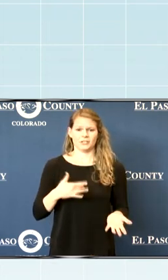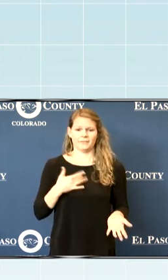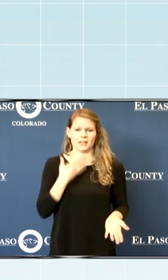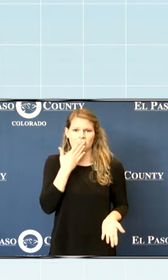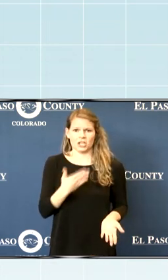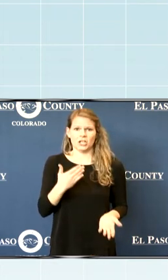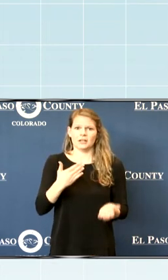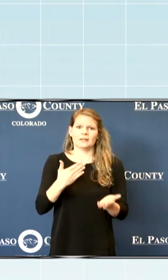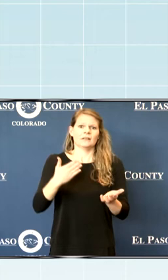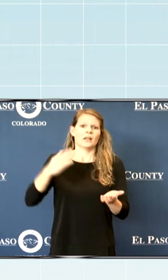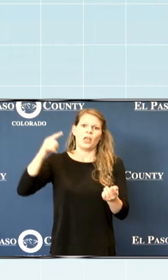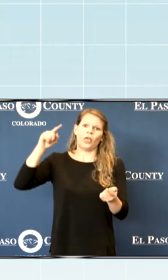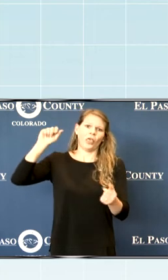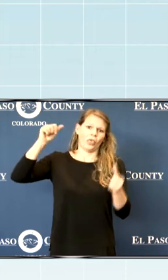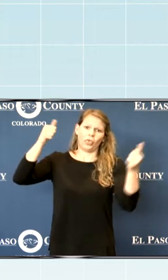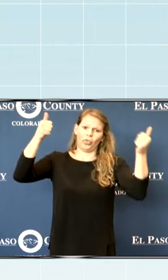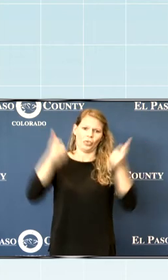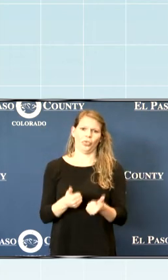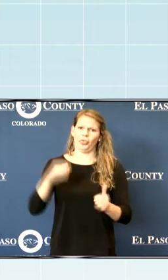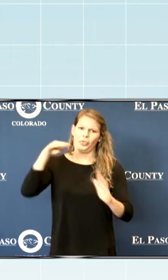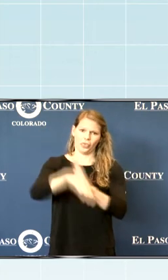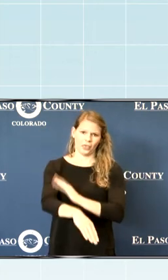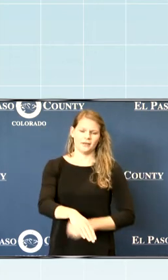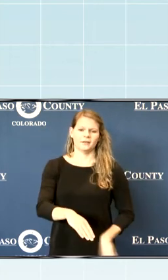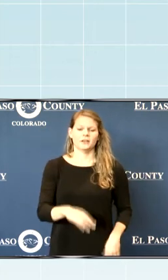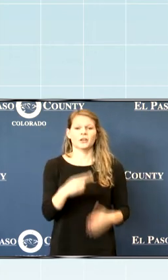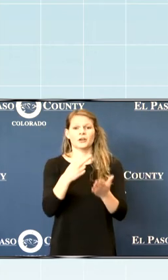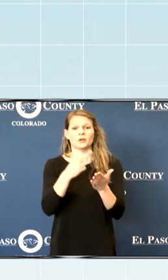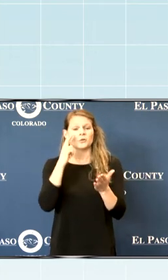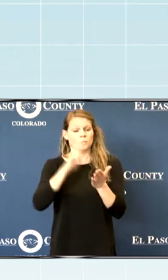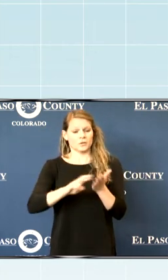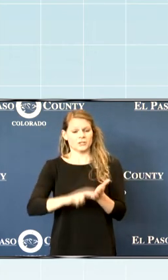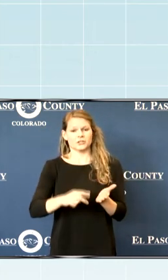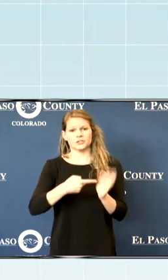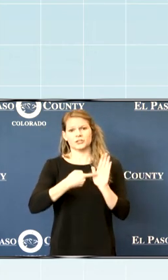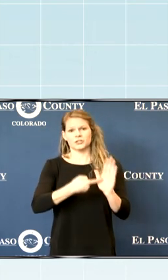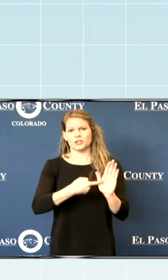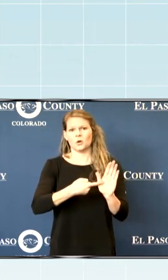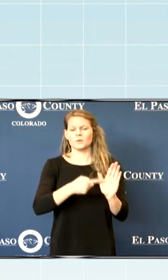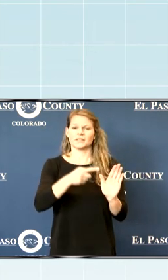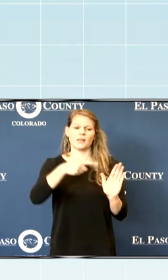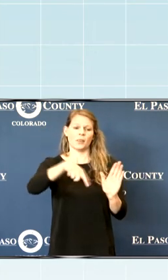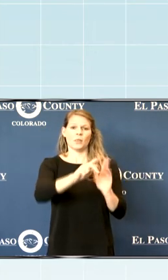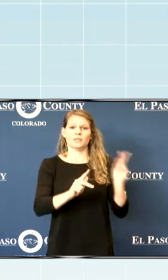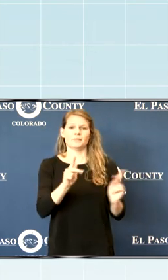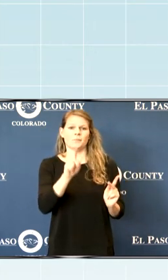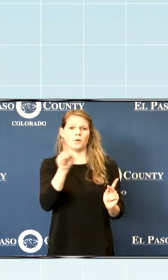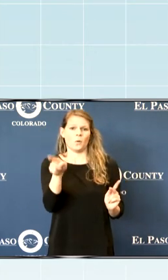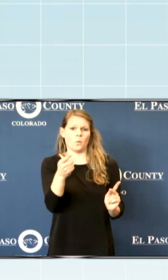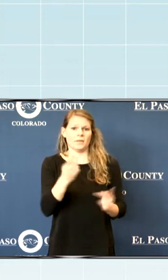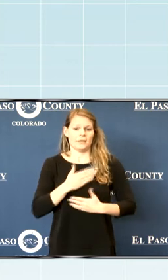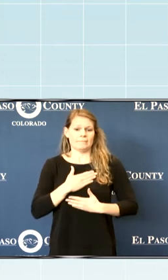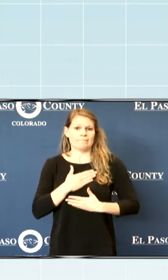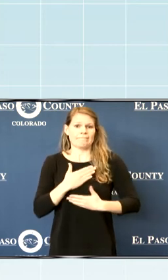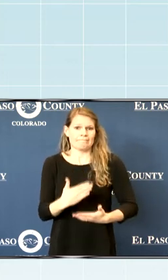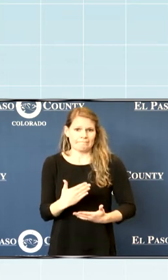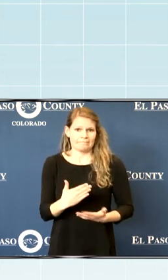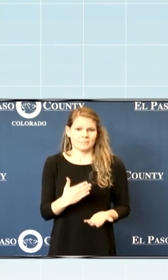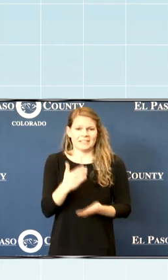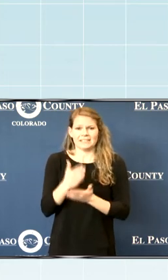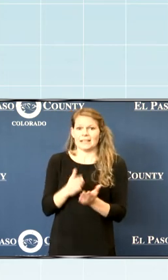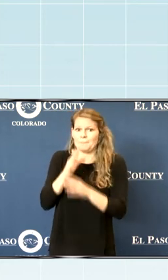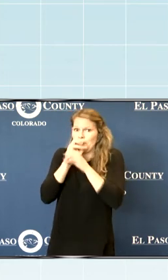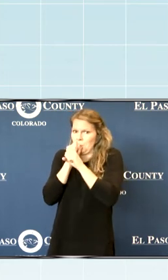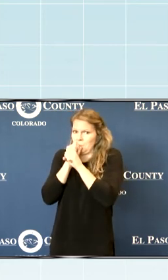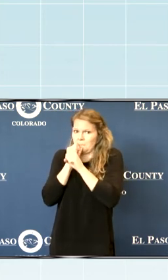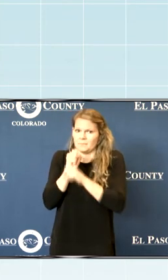As the researchers pointed out to us, these were just the people who were willing to say so. And again, this was a full year ago, before